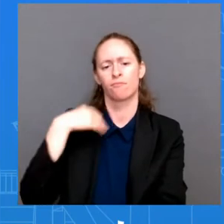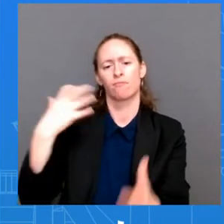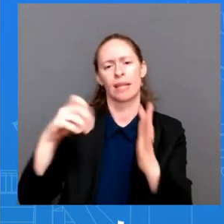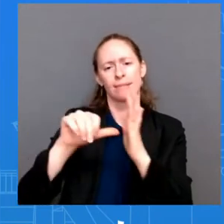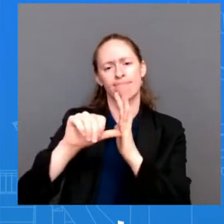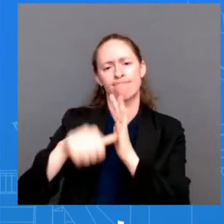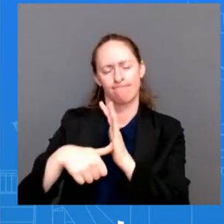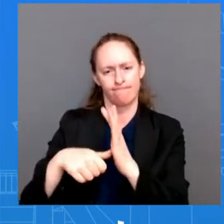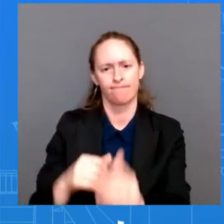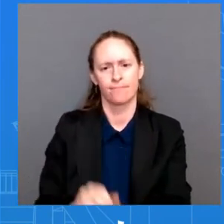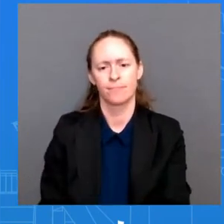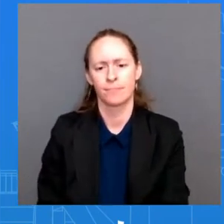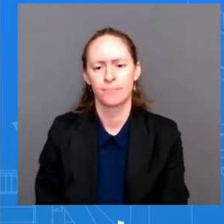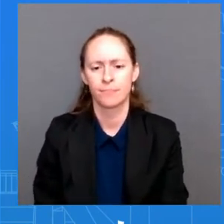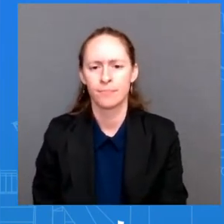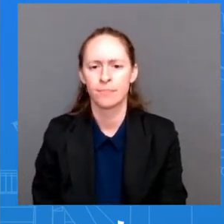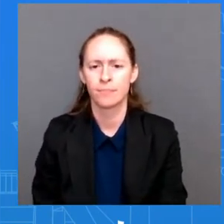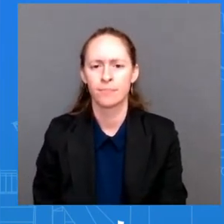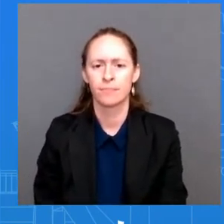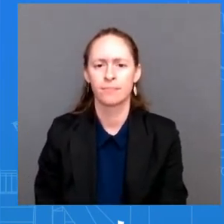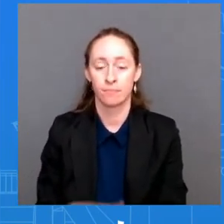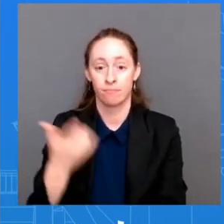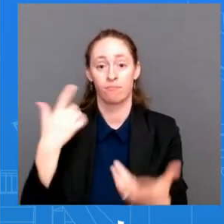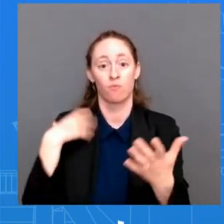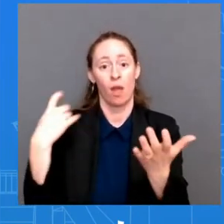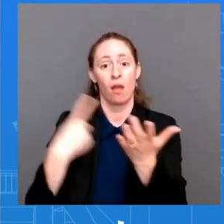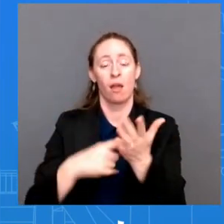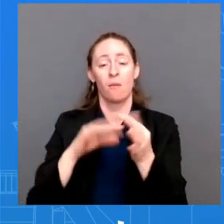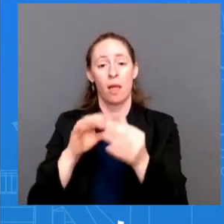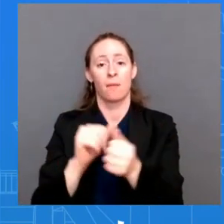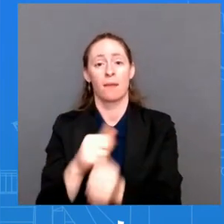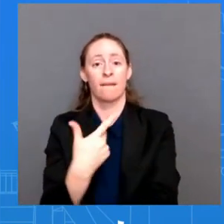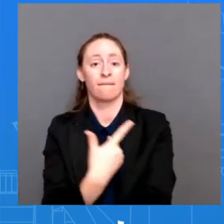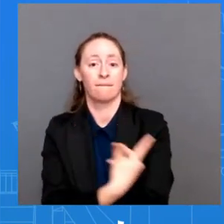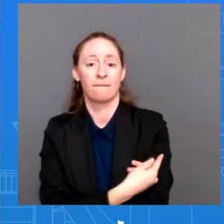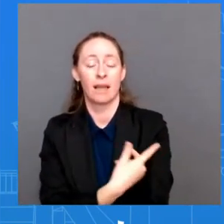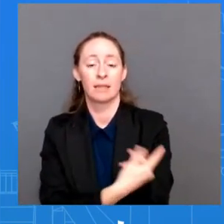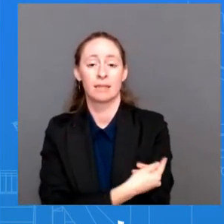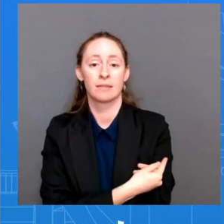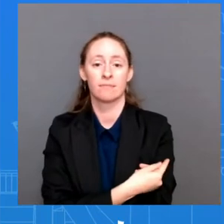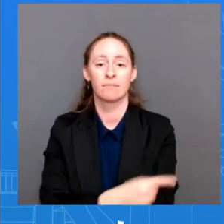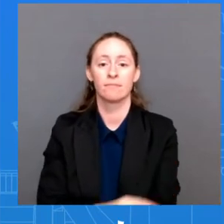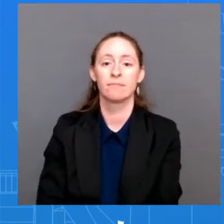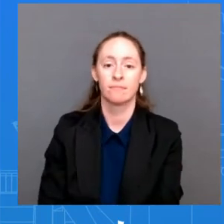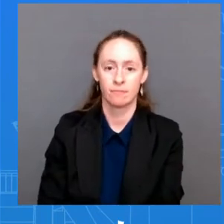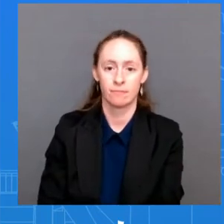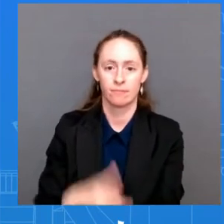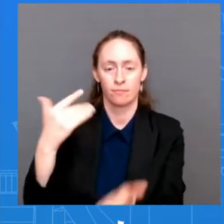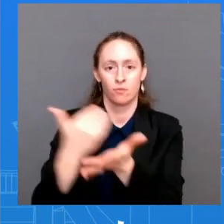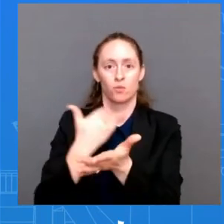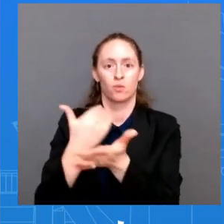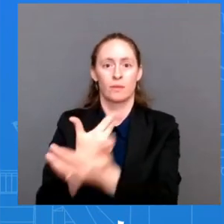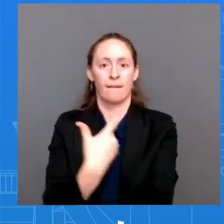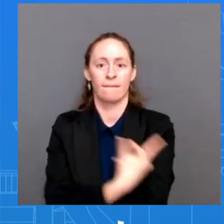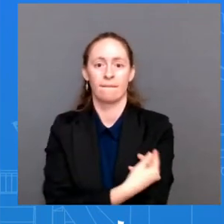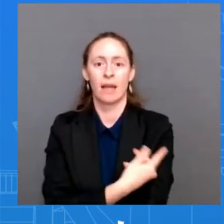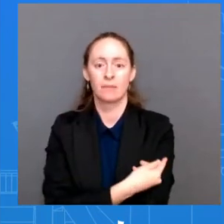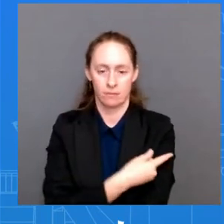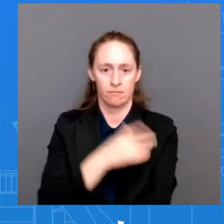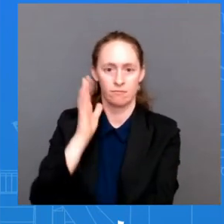the vaccinations that I've mentioned, the JNOS vaccination that were that was announced last week on Thursday,